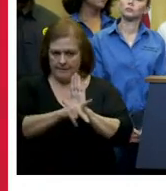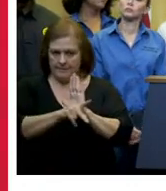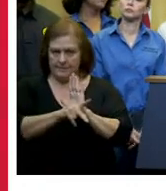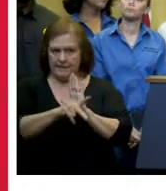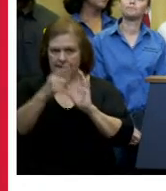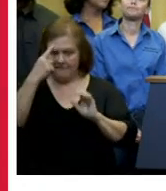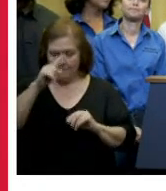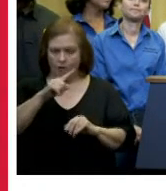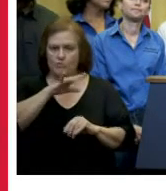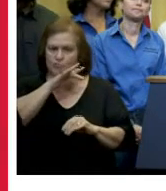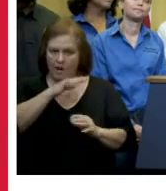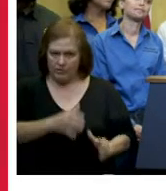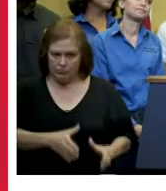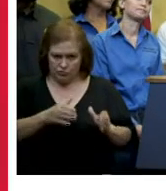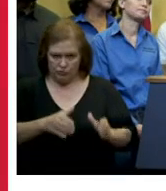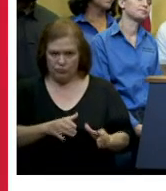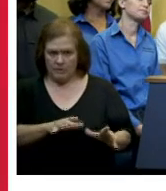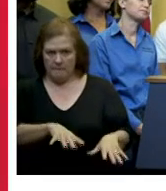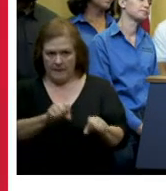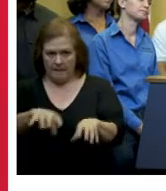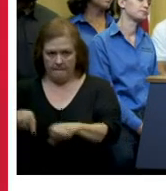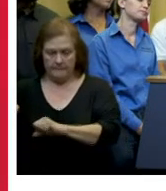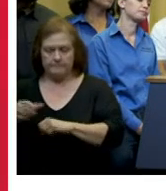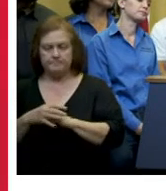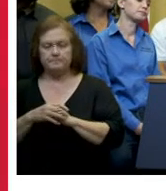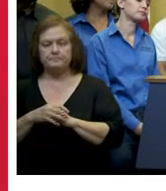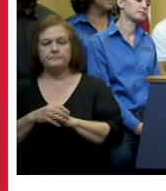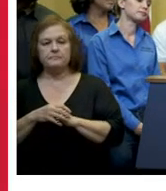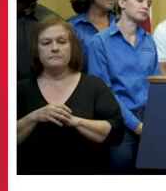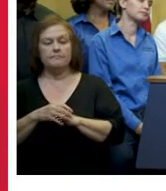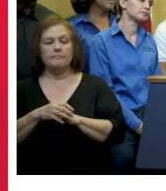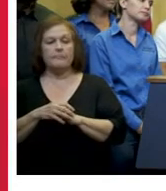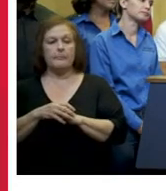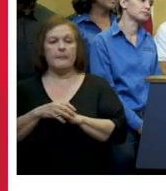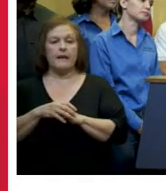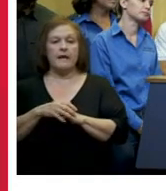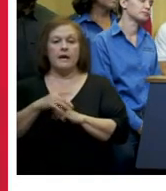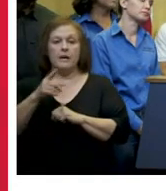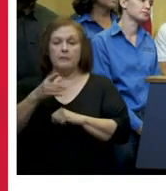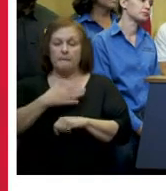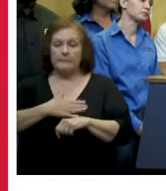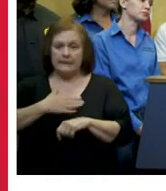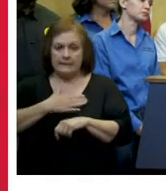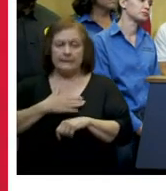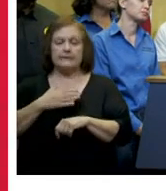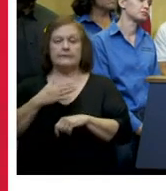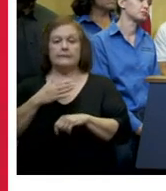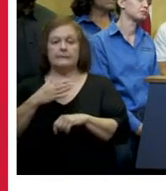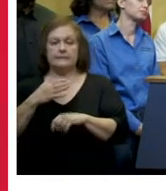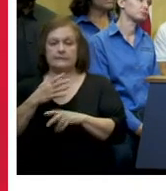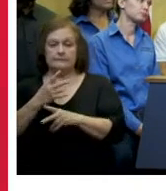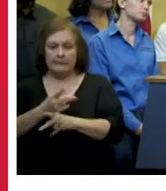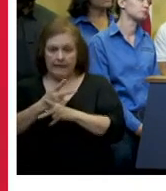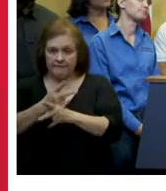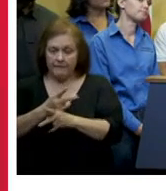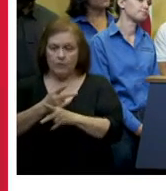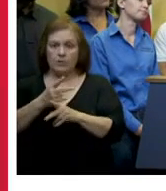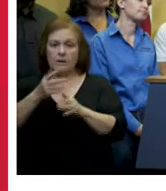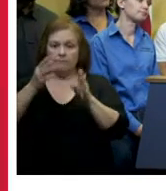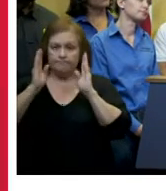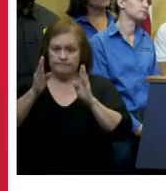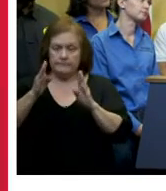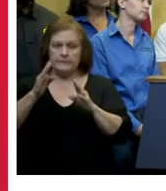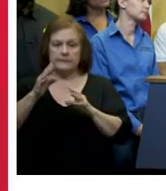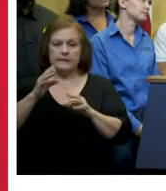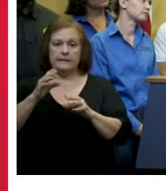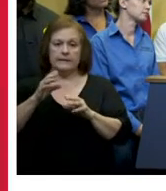cooperate and to care about their businesses and homes and the neighbors businesses and homes